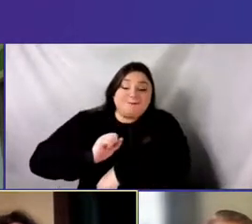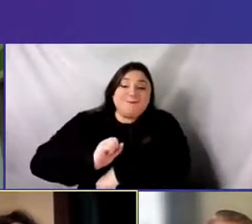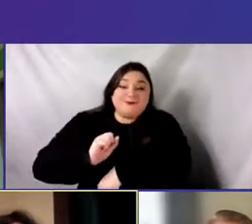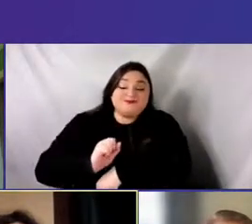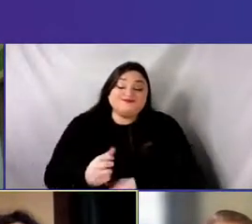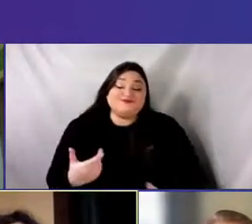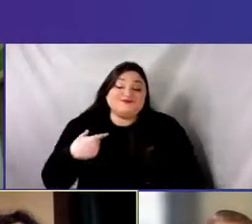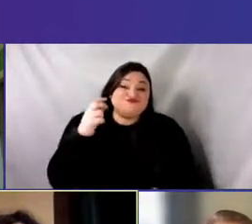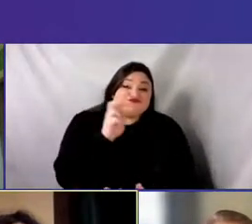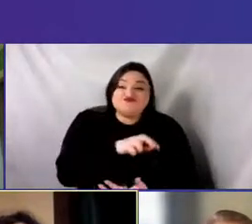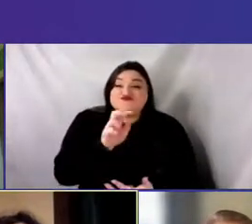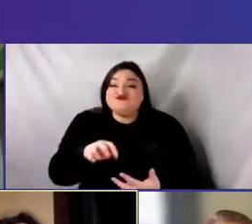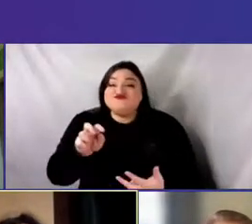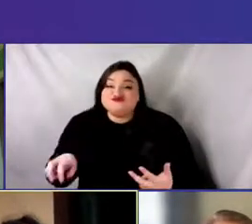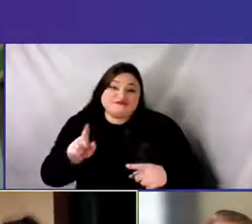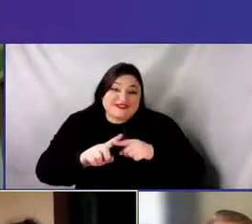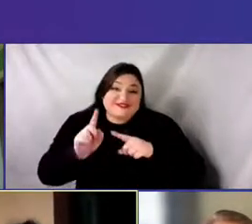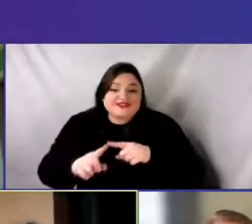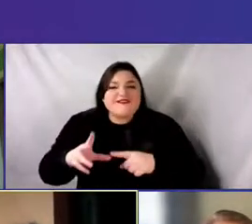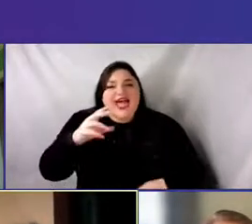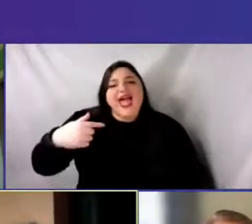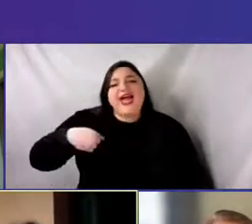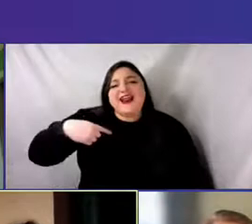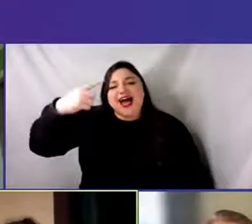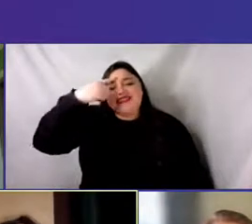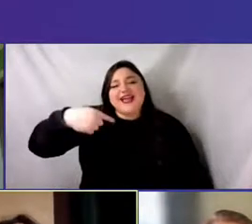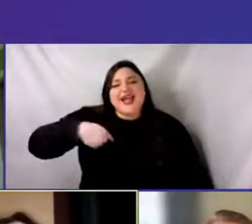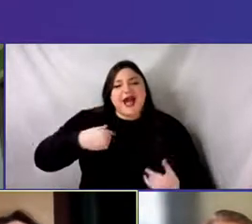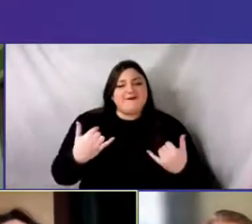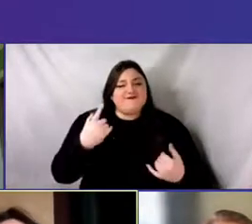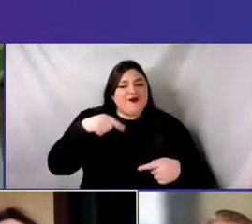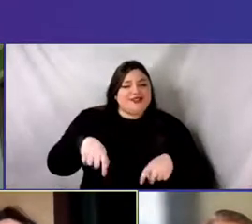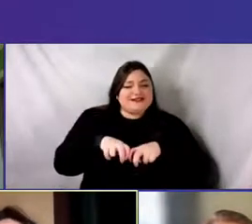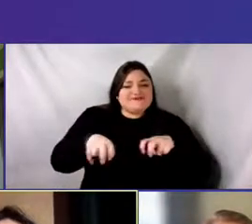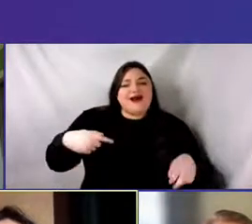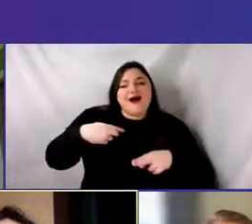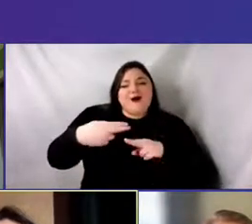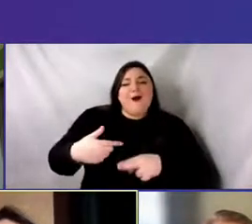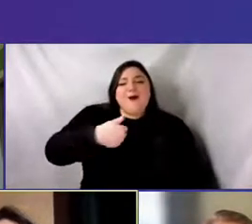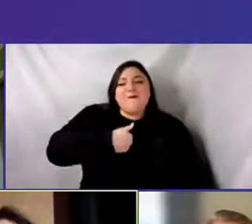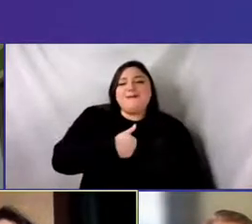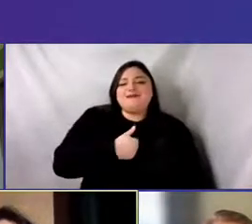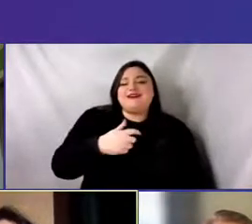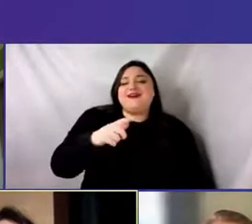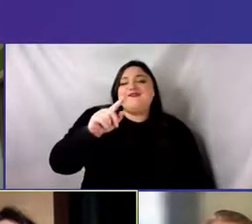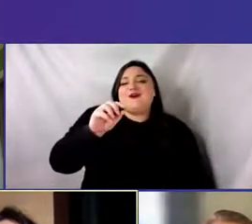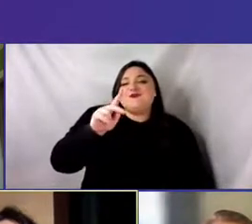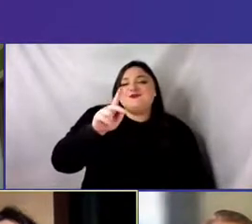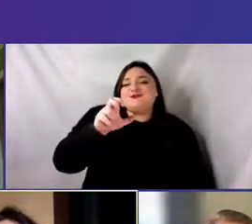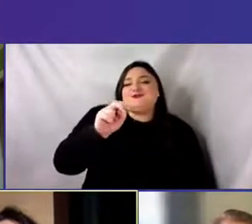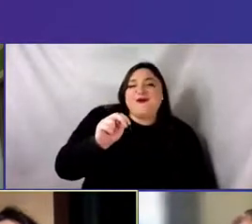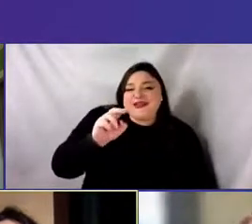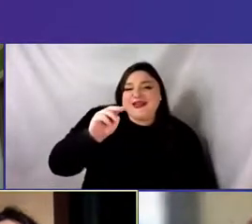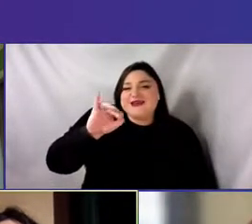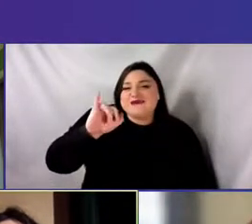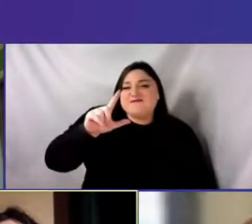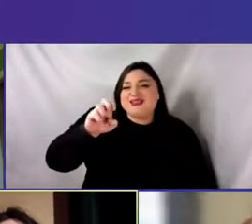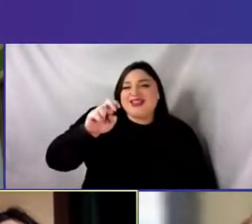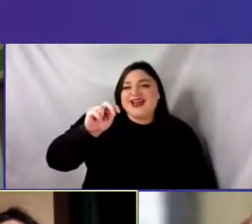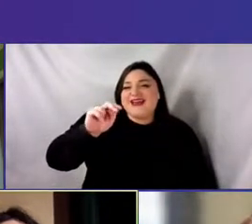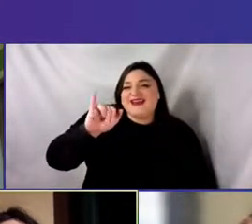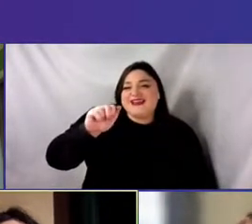I think as the token millennial, which I joked about on our prep call a couple of weeks ago. Um, so